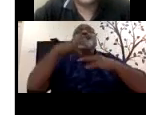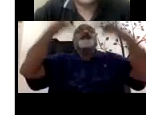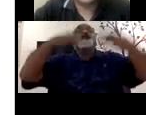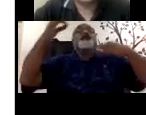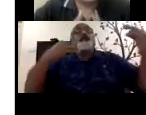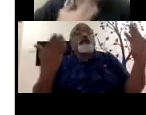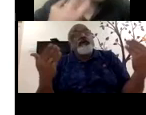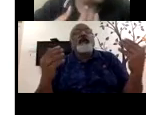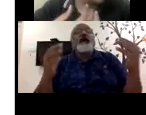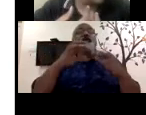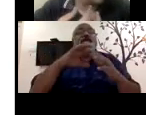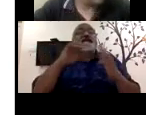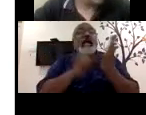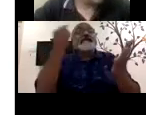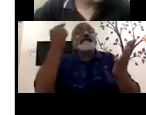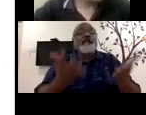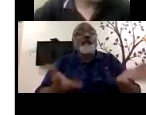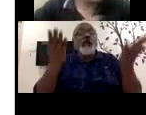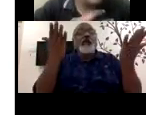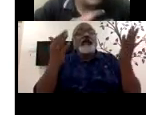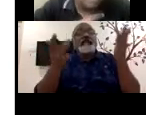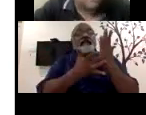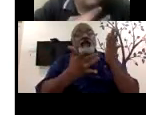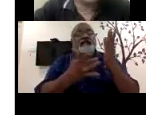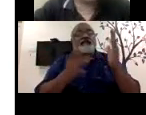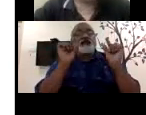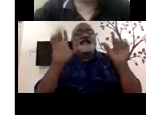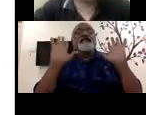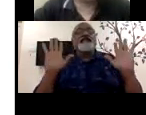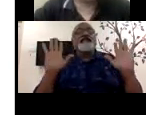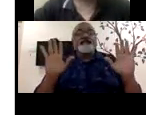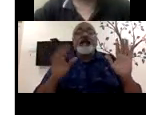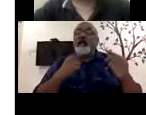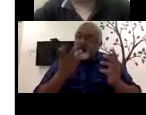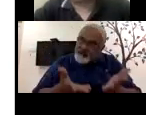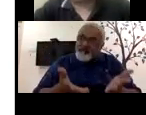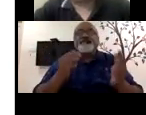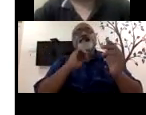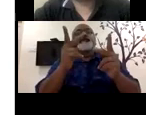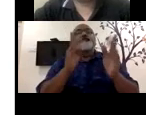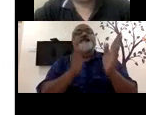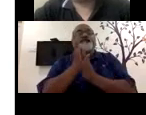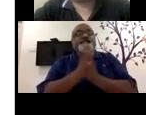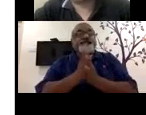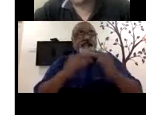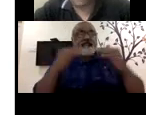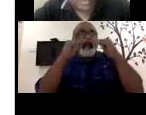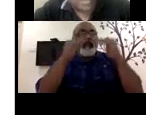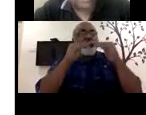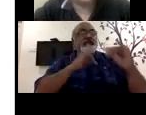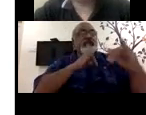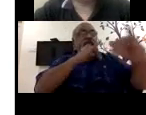having access to technology. and then that motivated the hearing from a hearing from